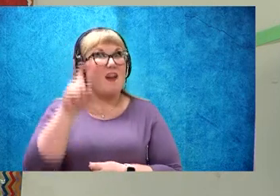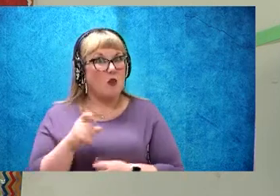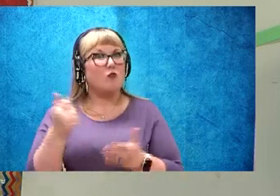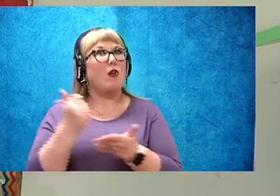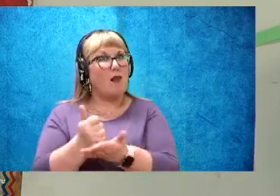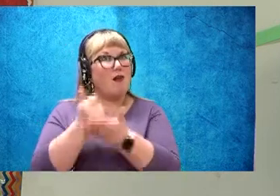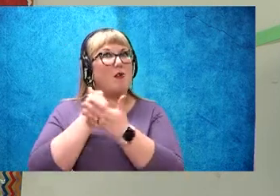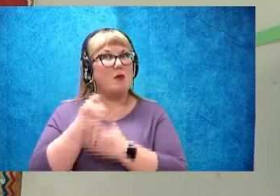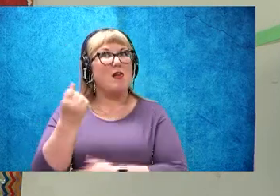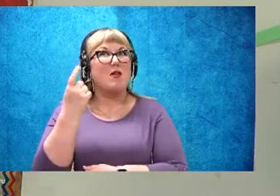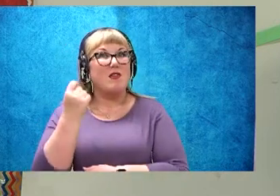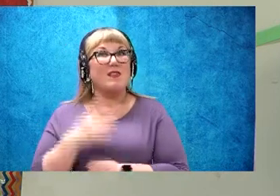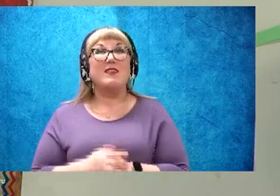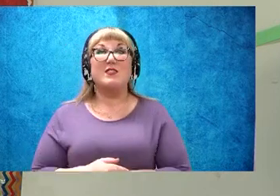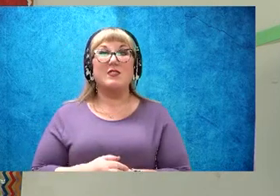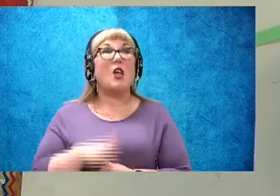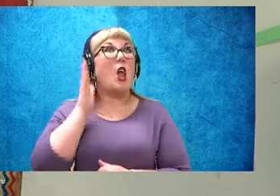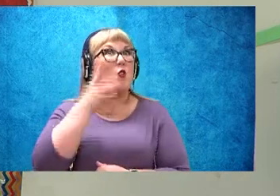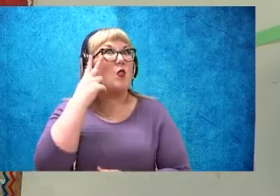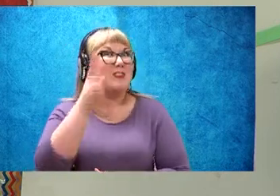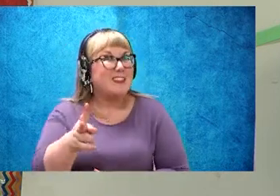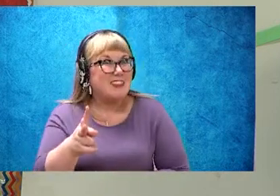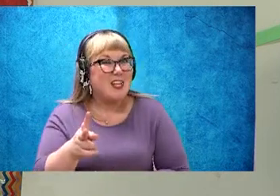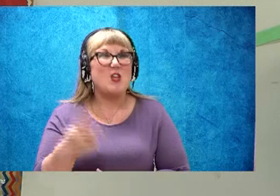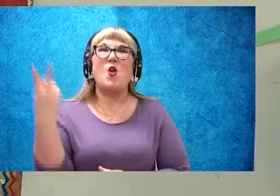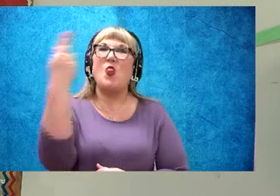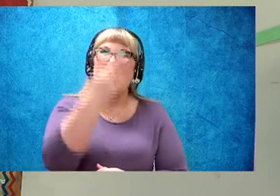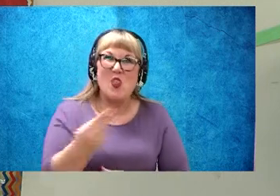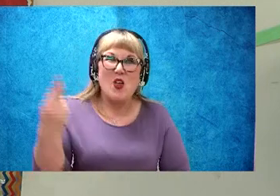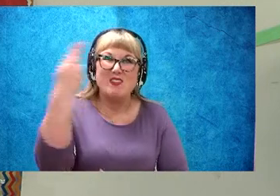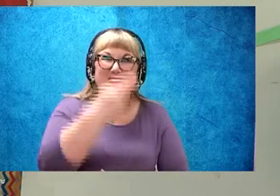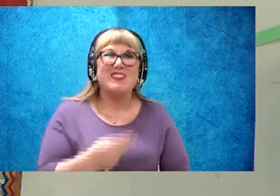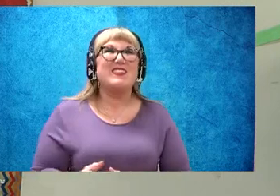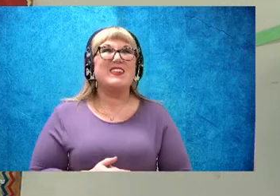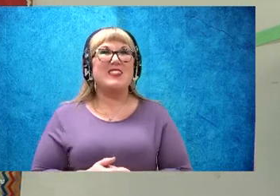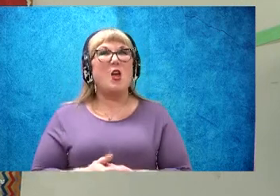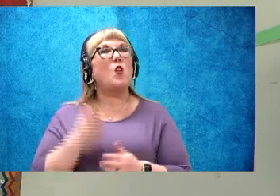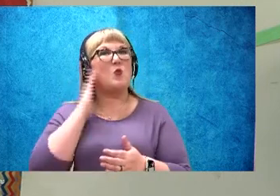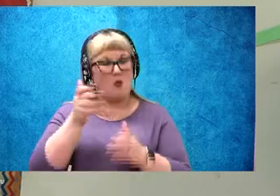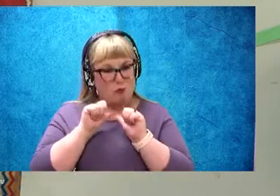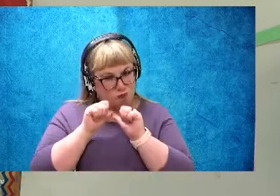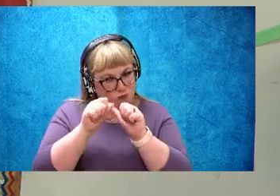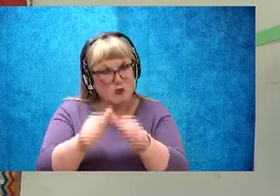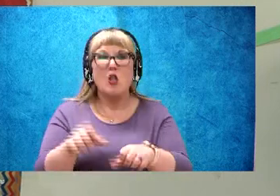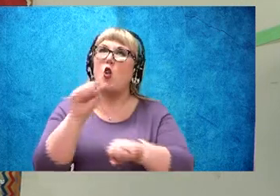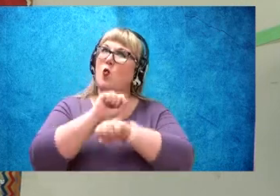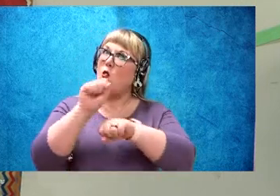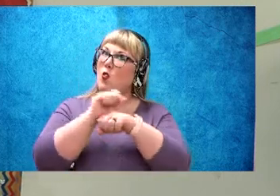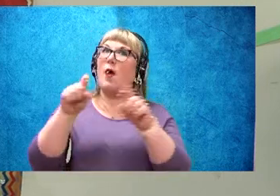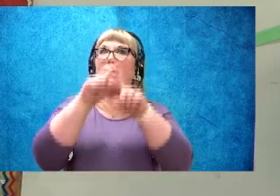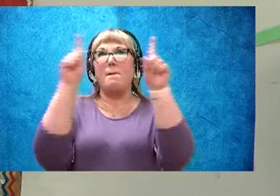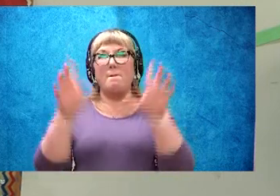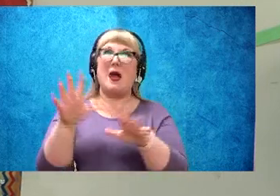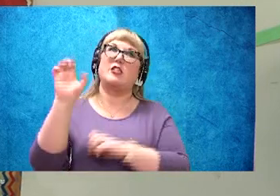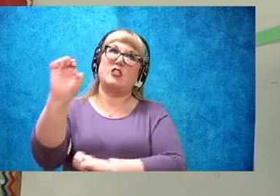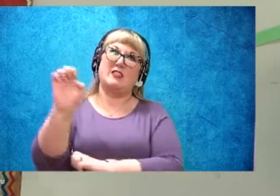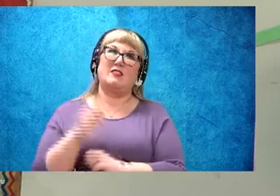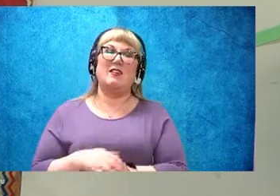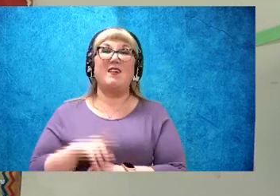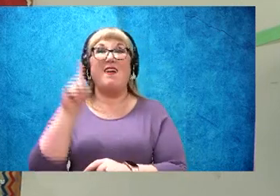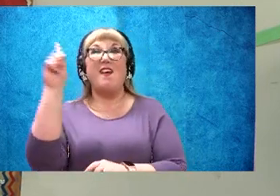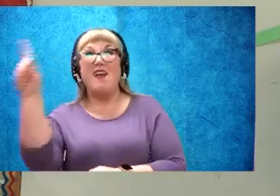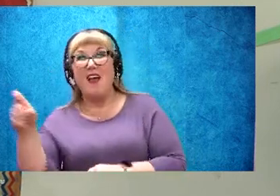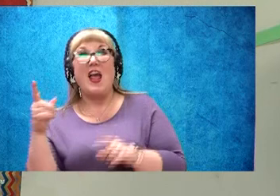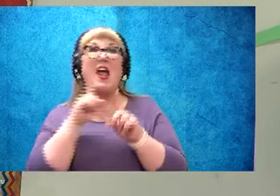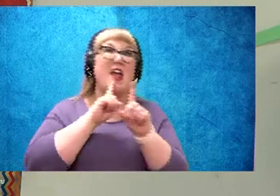us understand. I will see you guys on Thursday. Again, we will continue working with Magic E and asking and answering